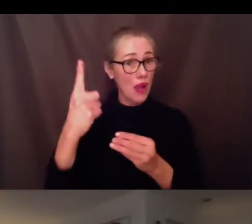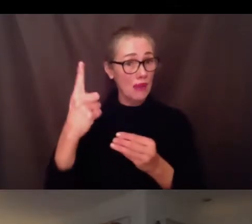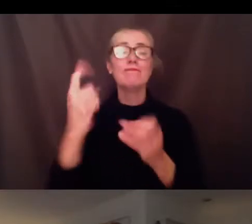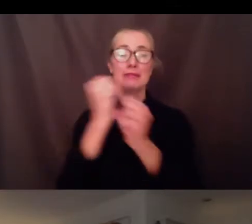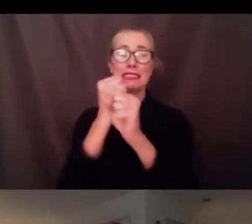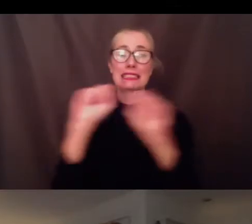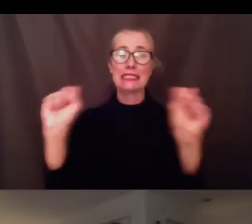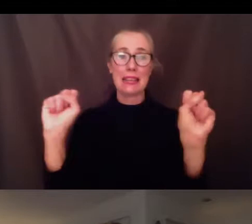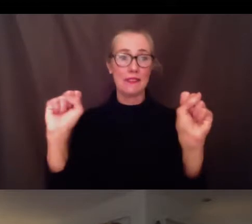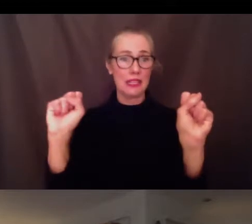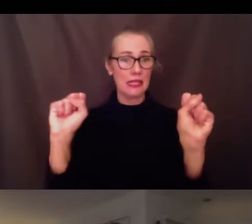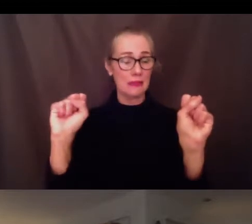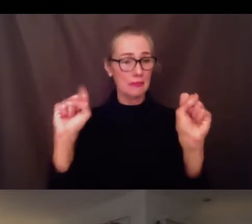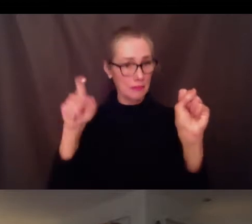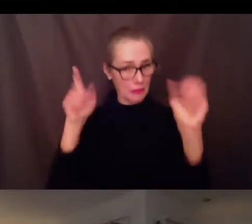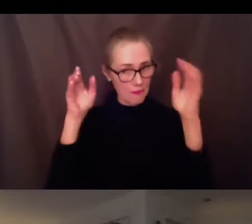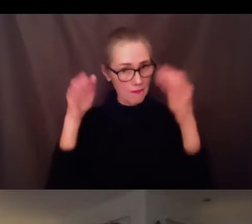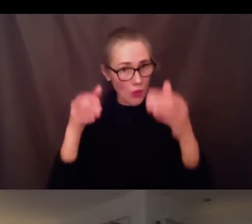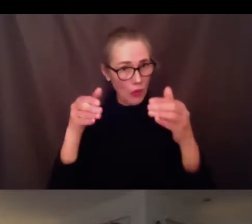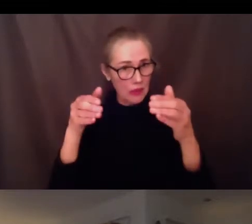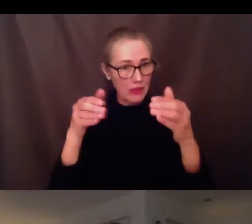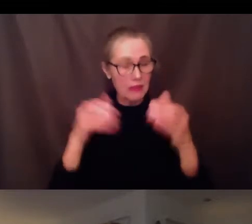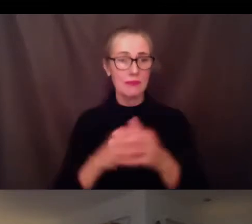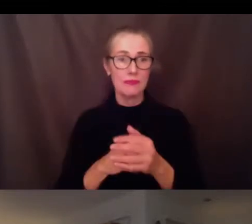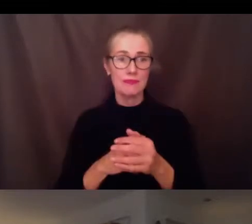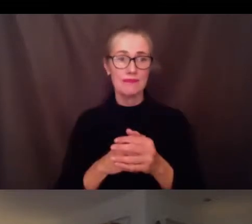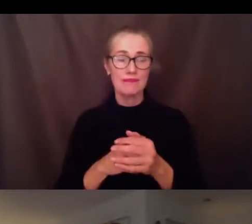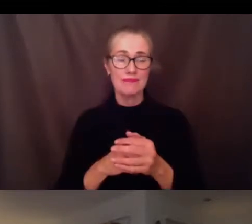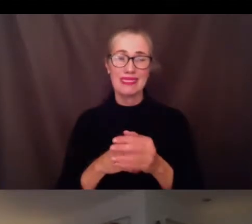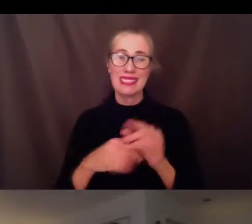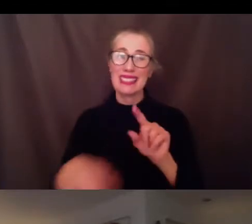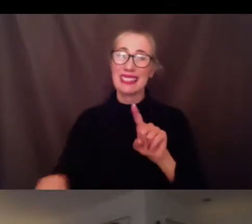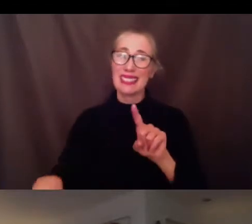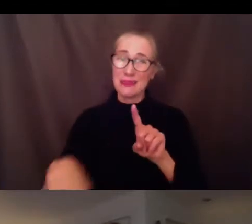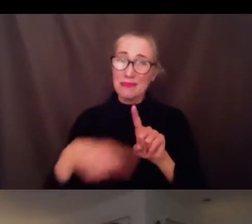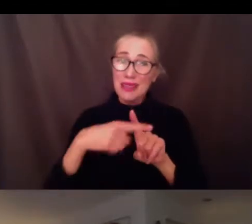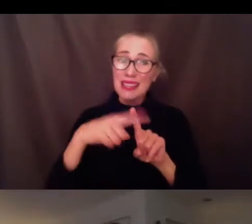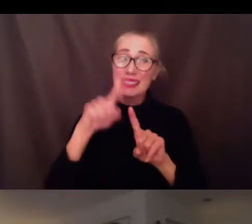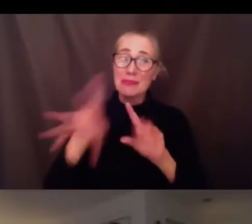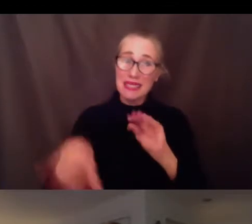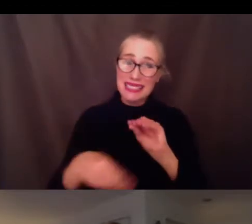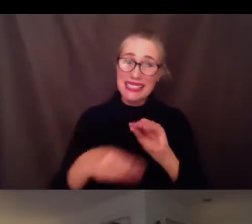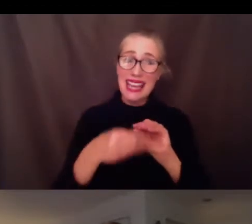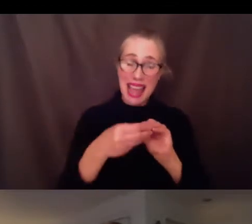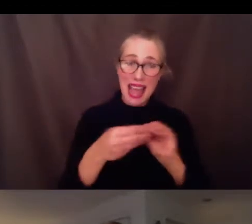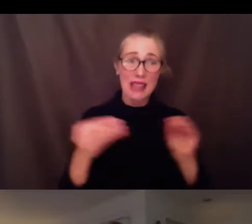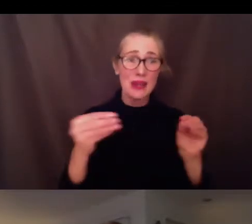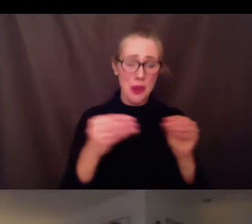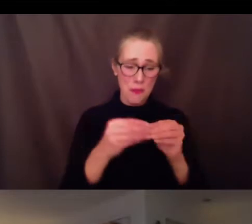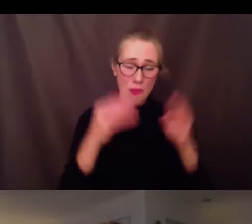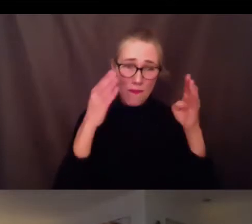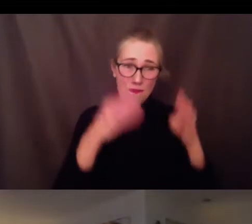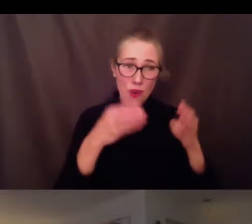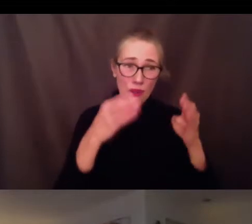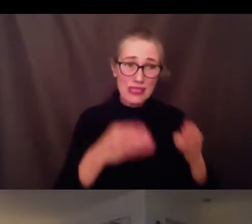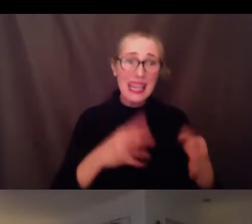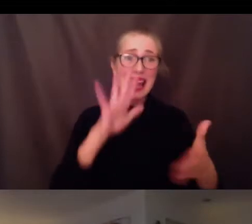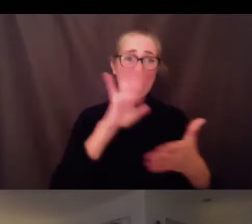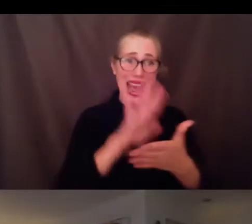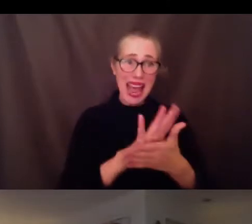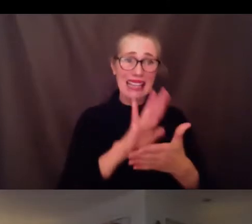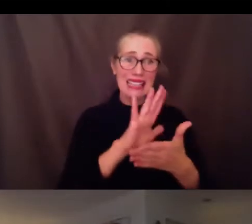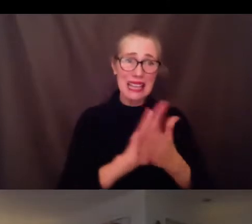we must continue around the issue of the academics achievement of our students which is the key purpose of schooling